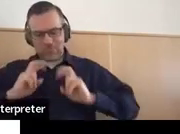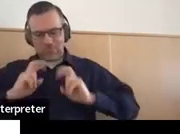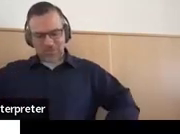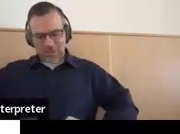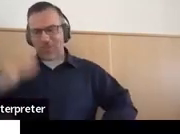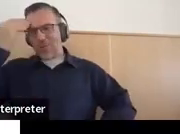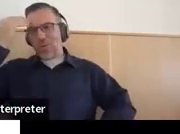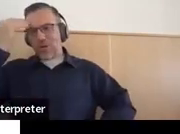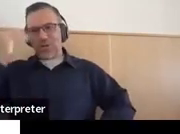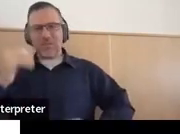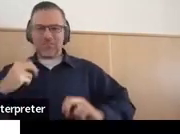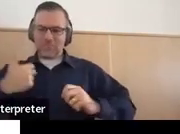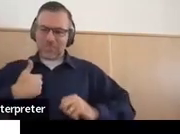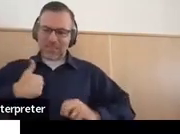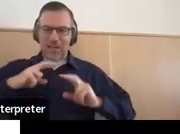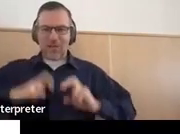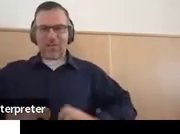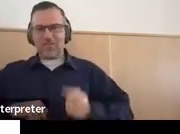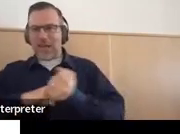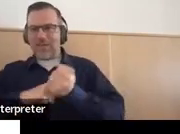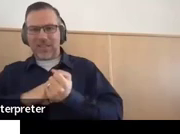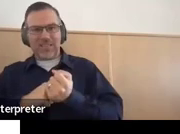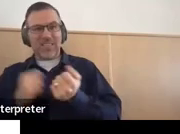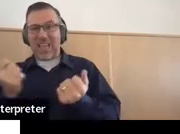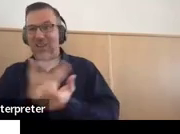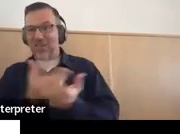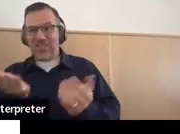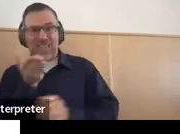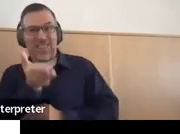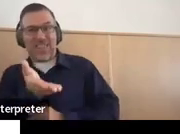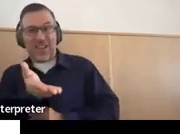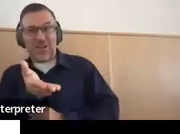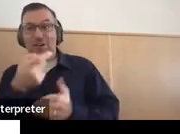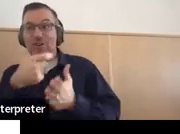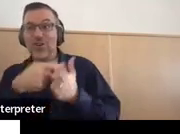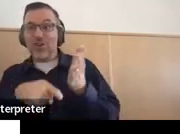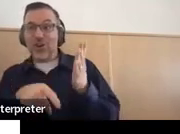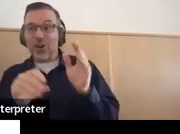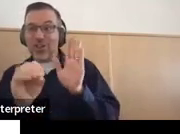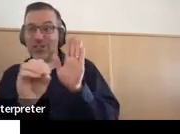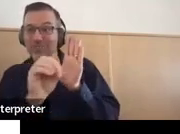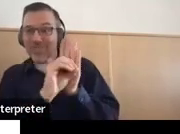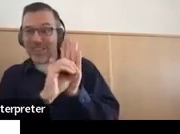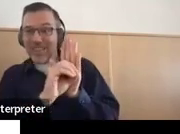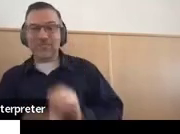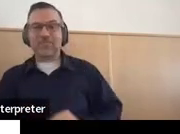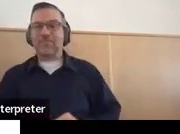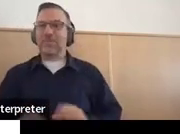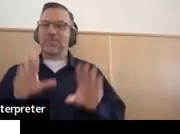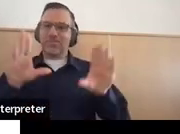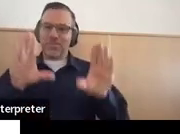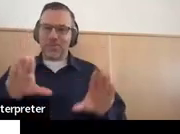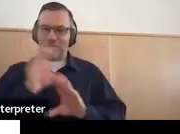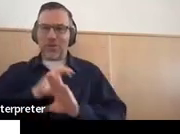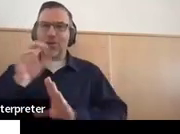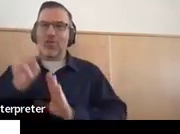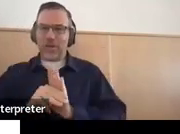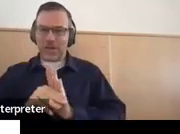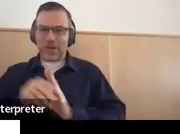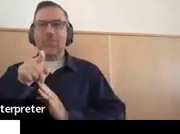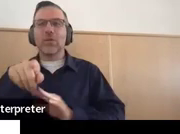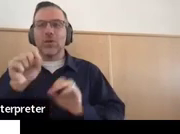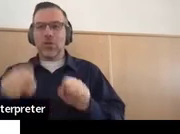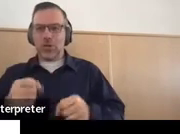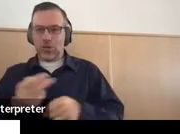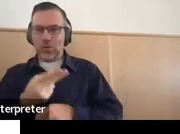You can access everything right there, and it is free. So it's a great curriculum that you can access to